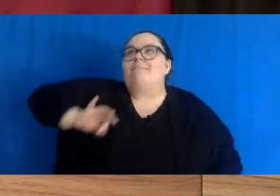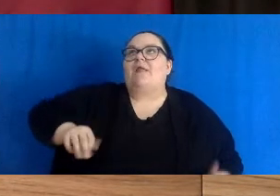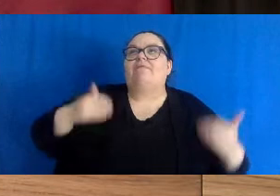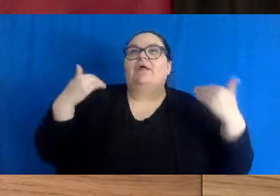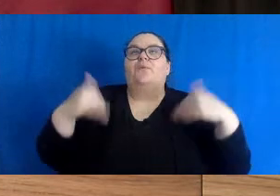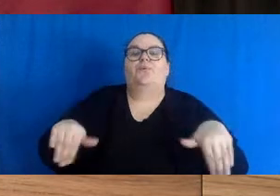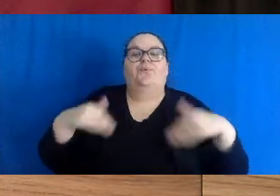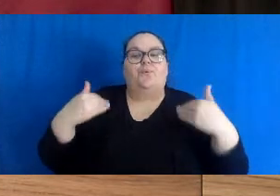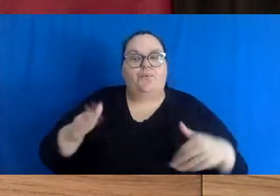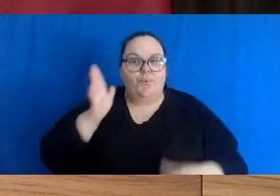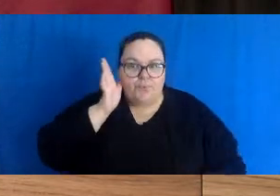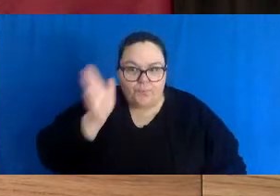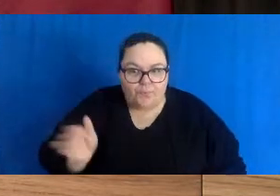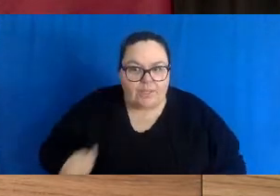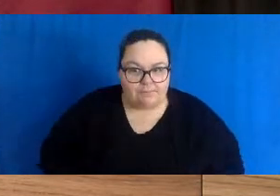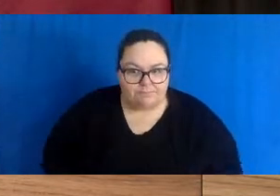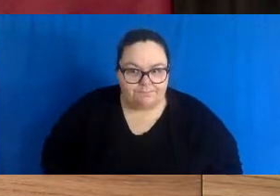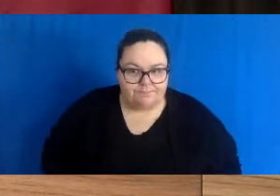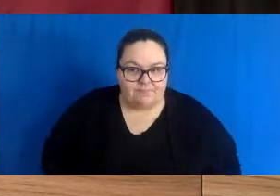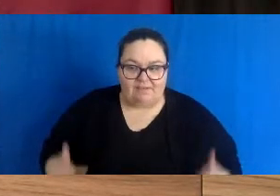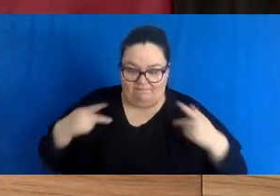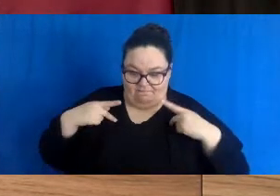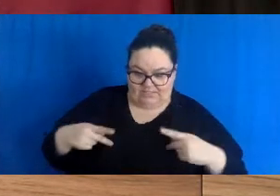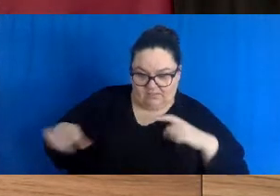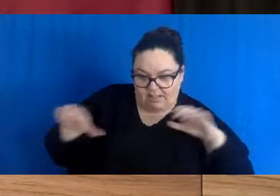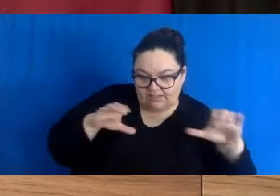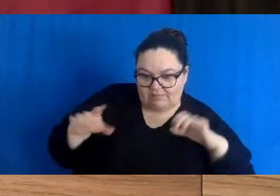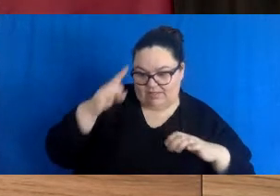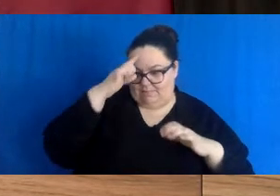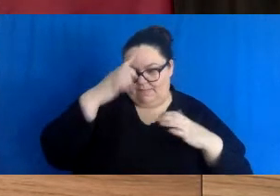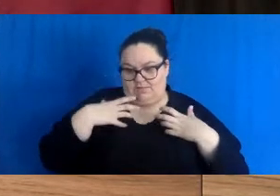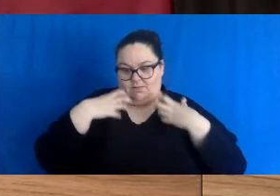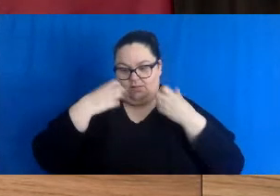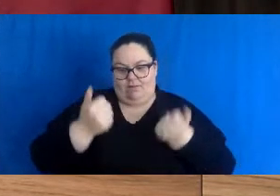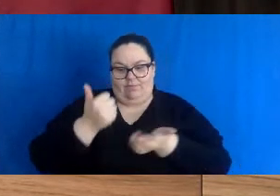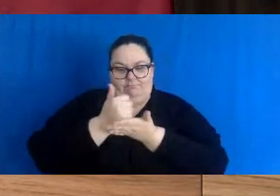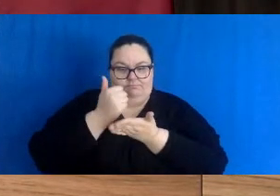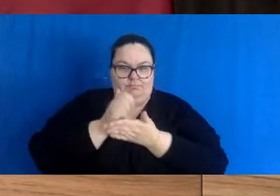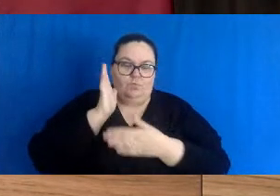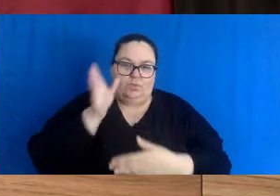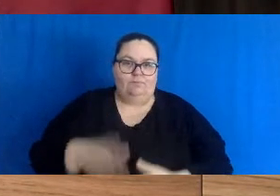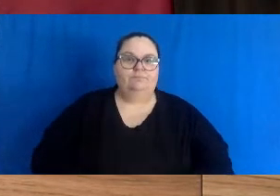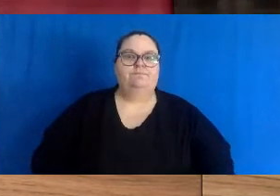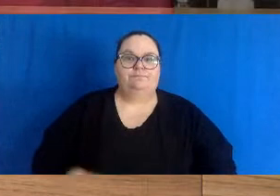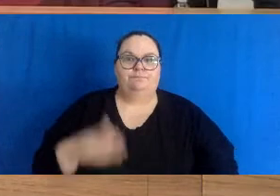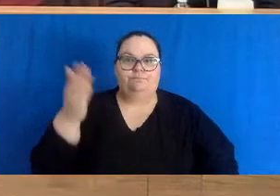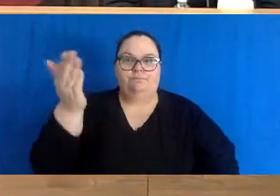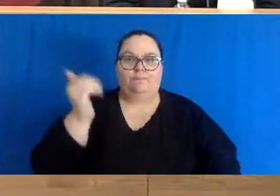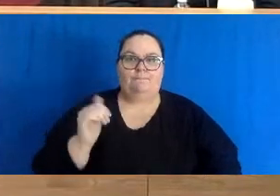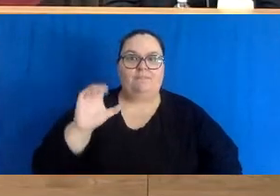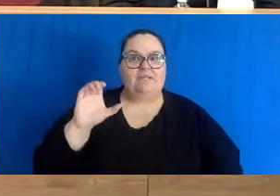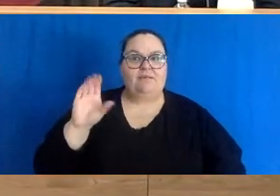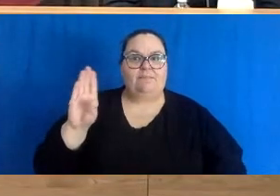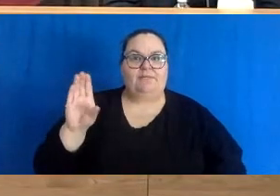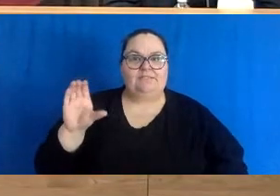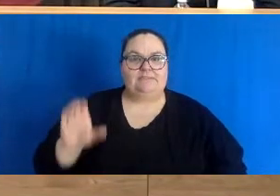terms of helping with people's physical activity and their mental health. Thank you. Mia Urquhart with CBC.